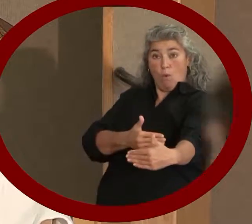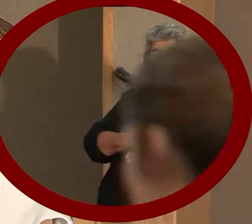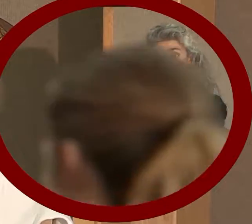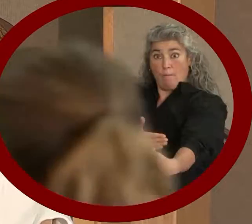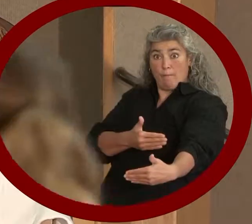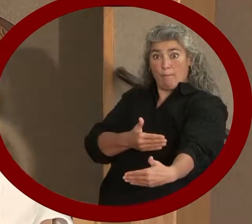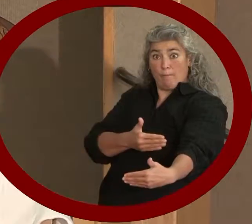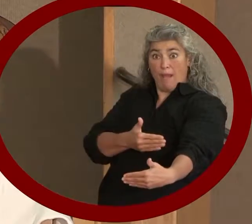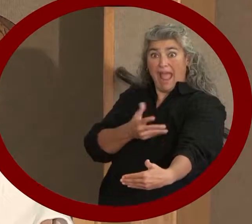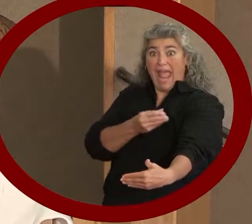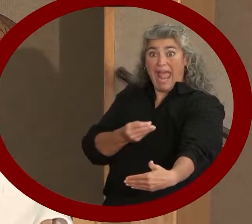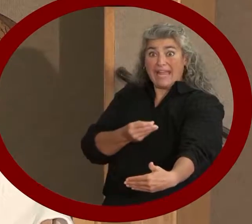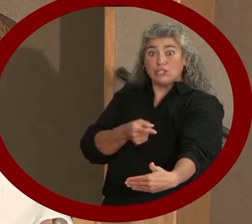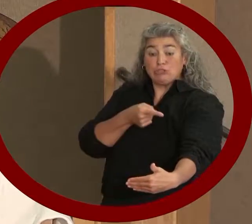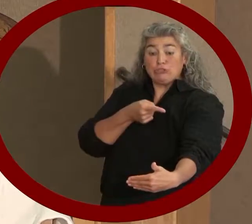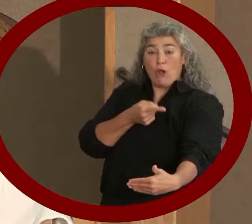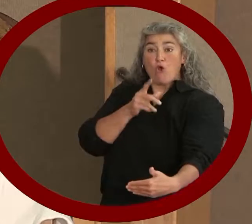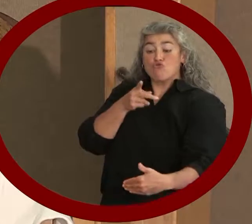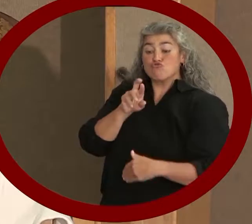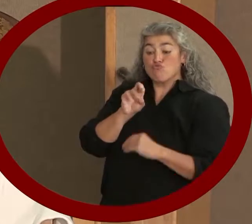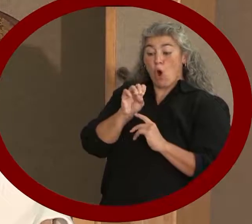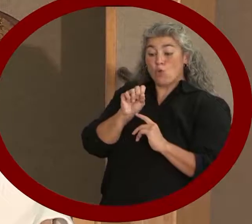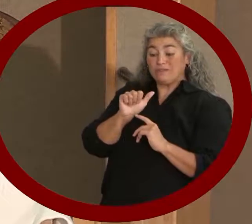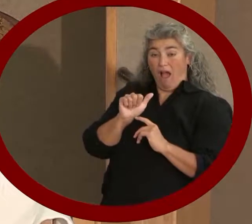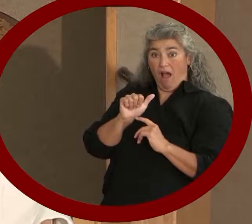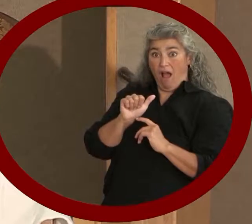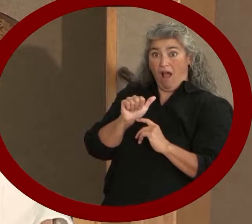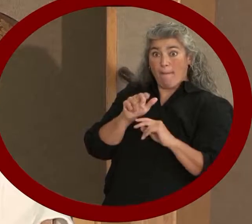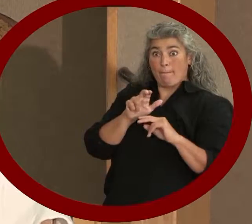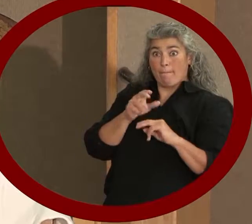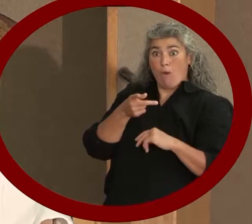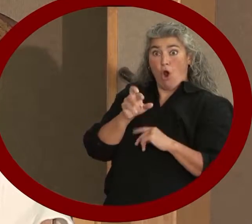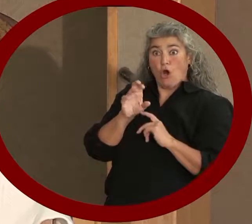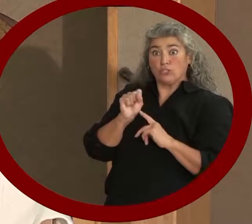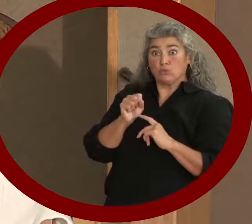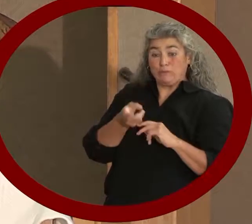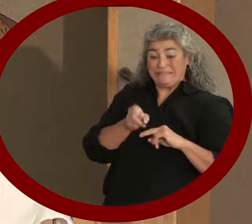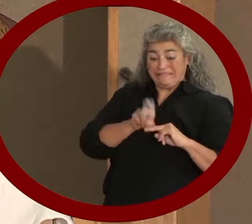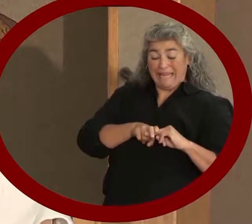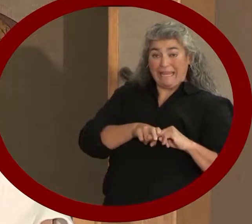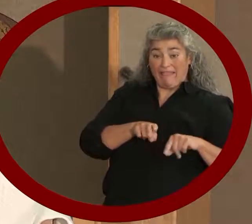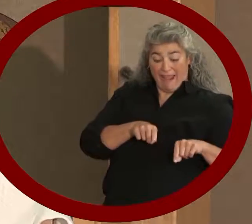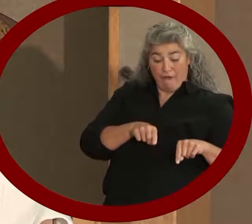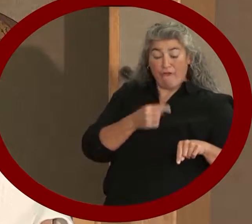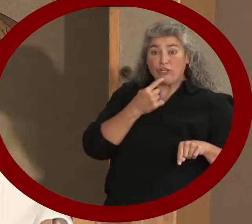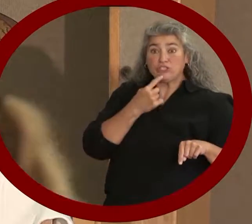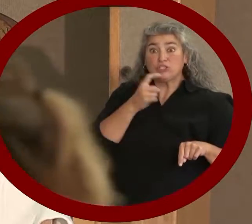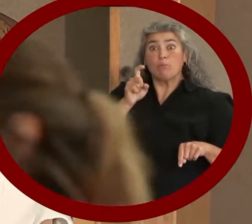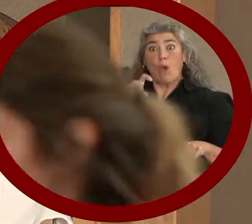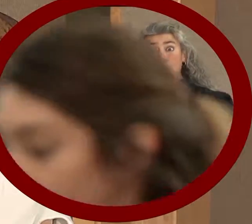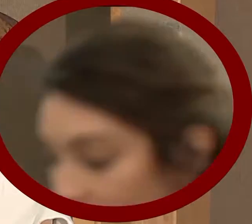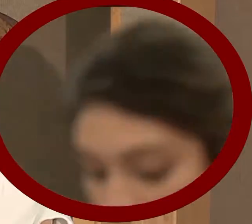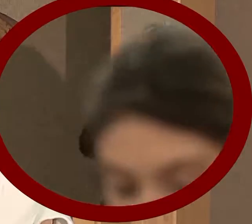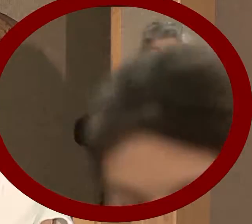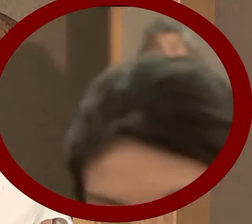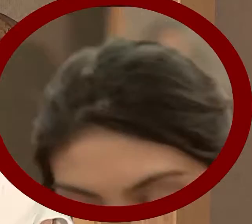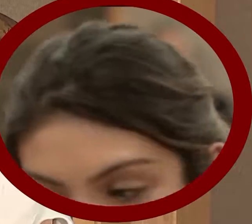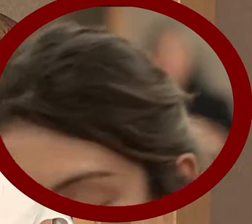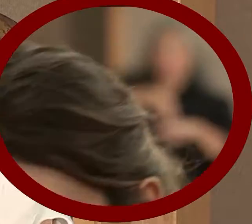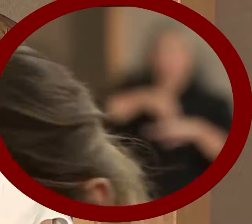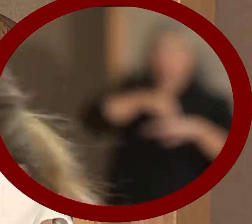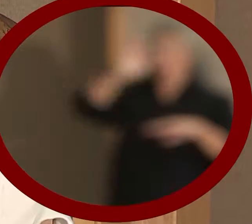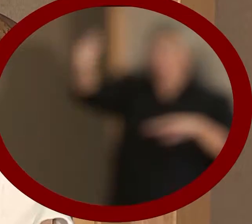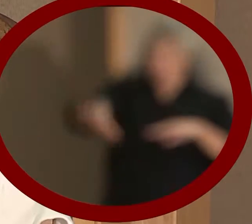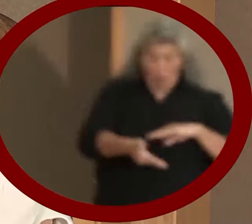four seats there. Three of the people got up to give their seats to white people, and Rosa